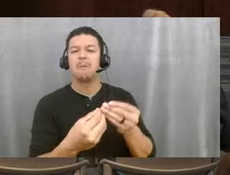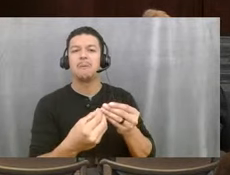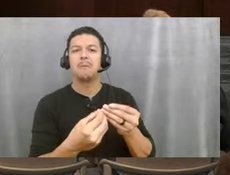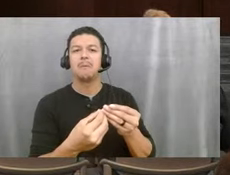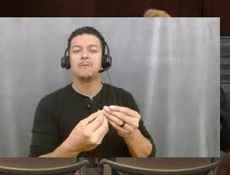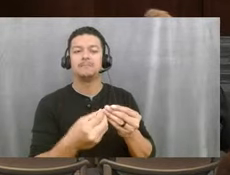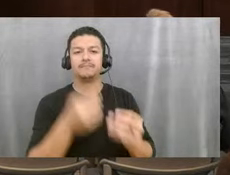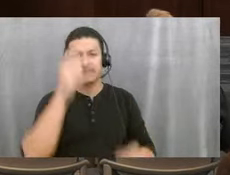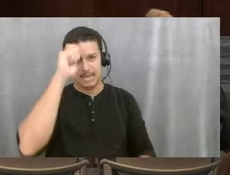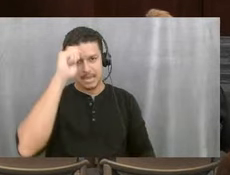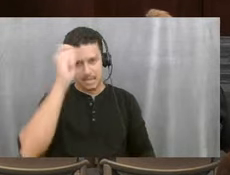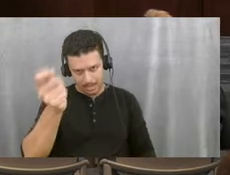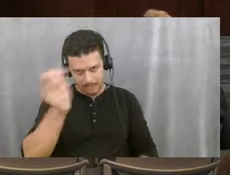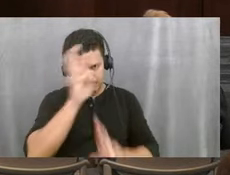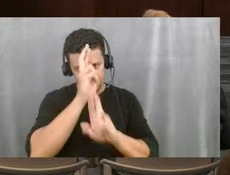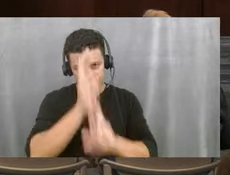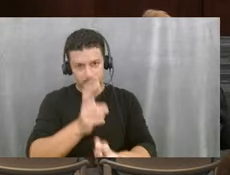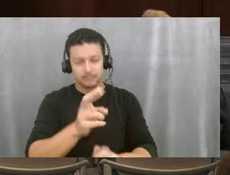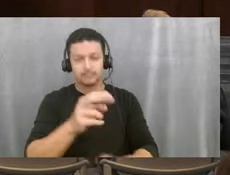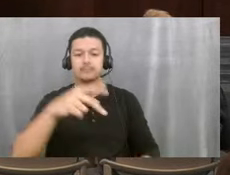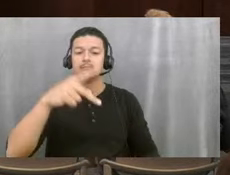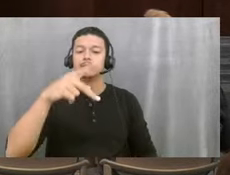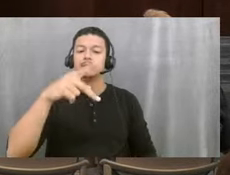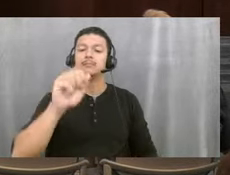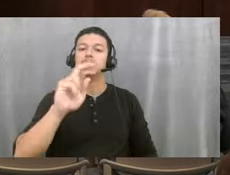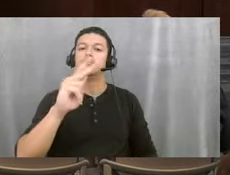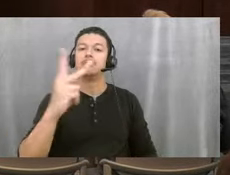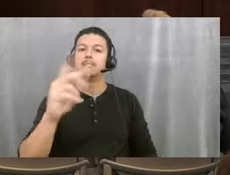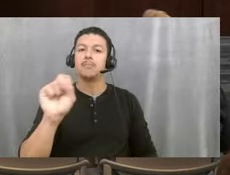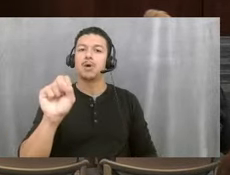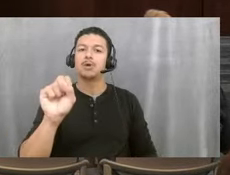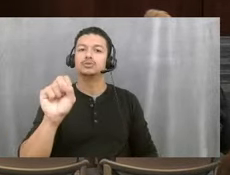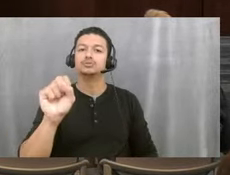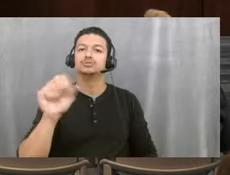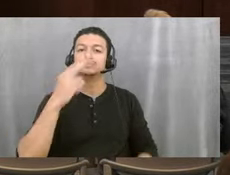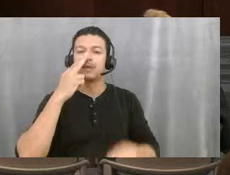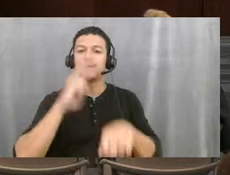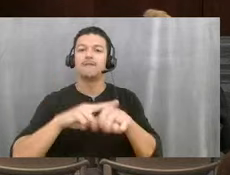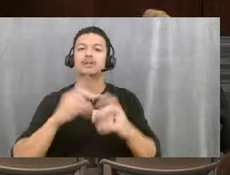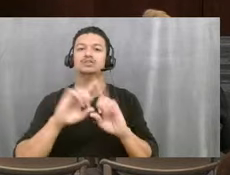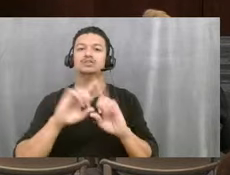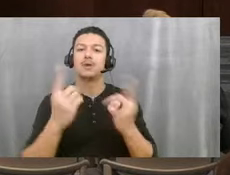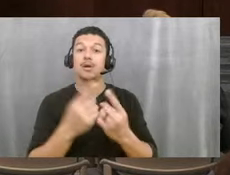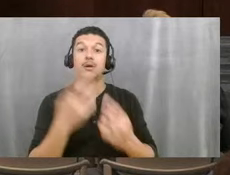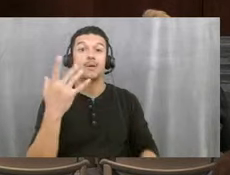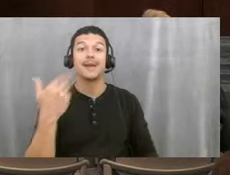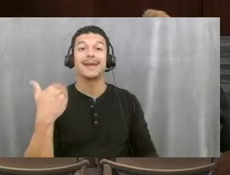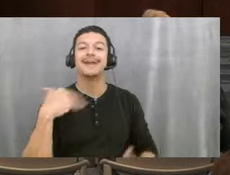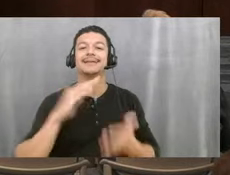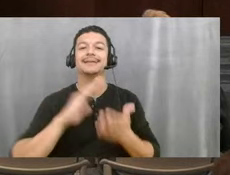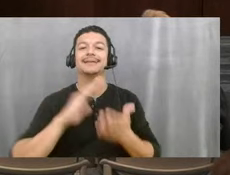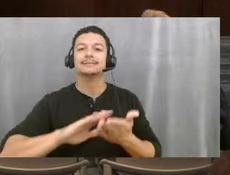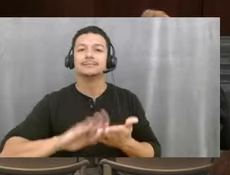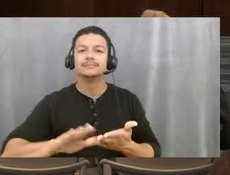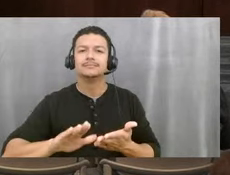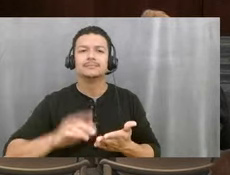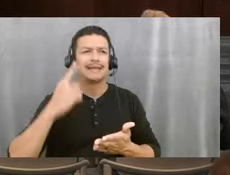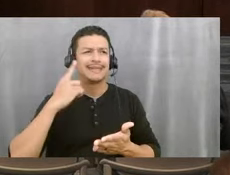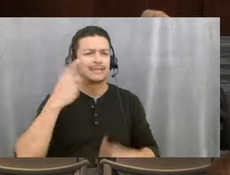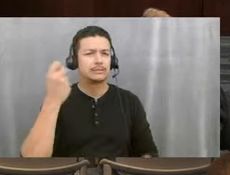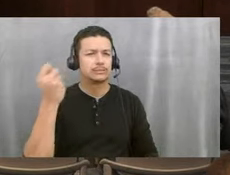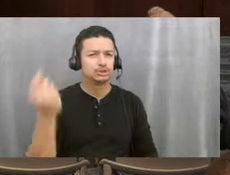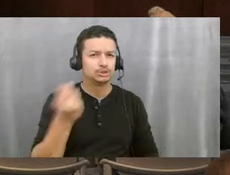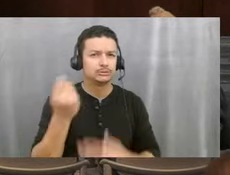to the parks and rec department. We had the cleanup, I believe it was Saturday morning at 8.